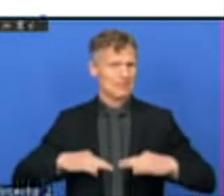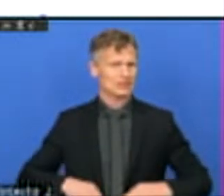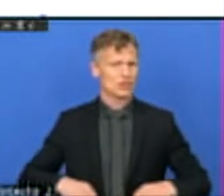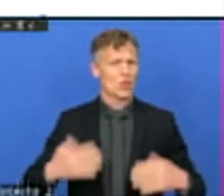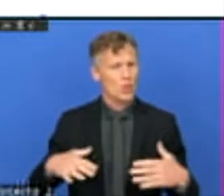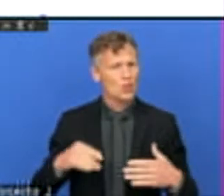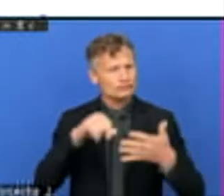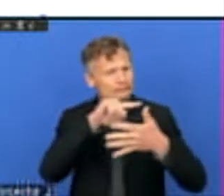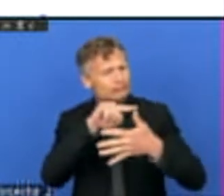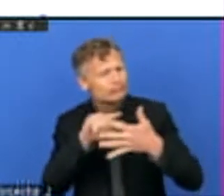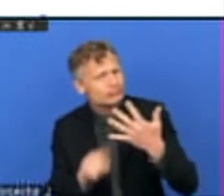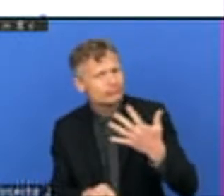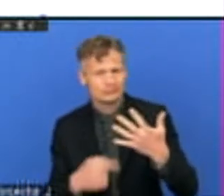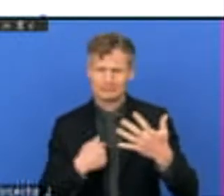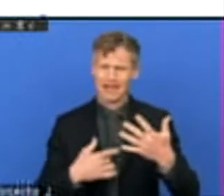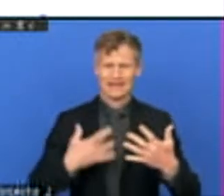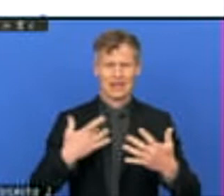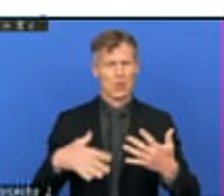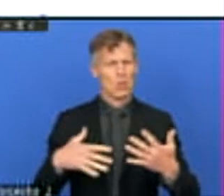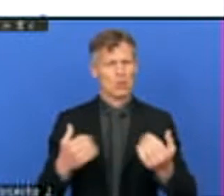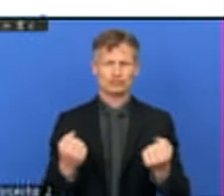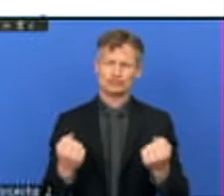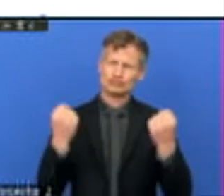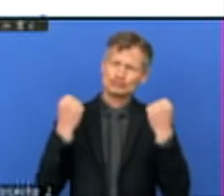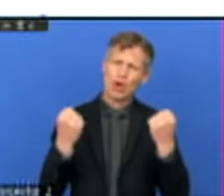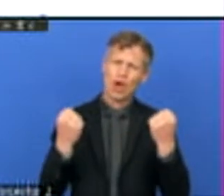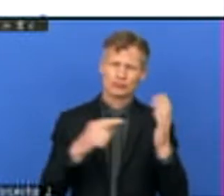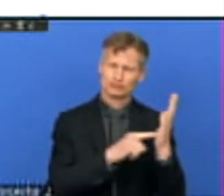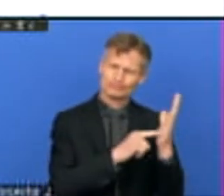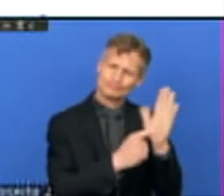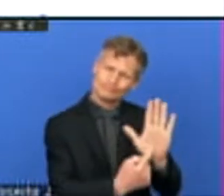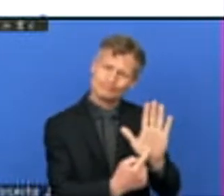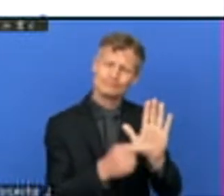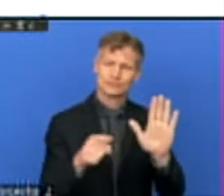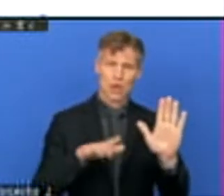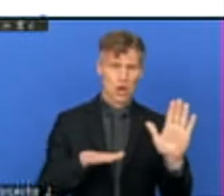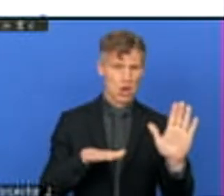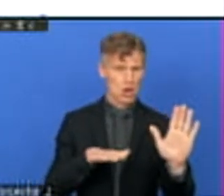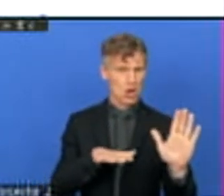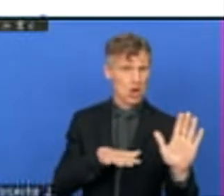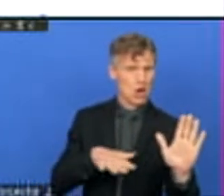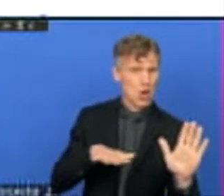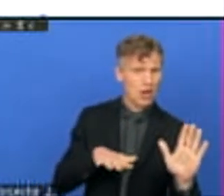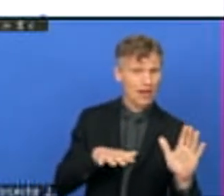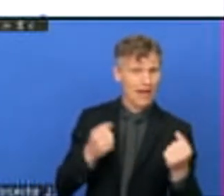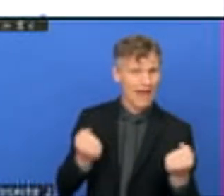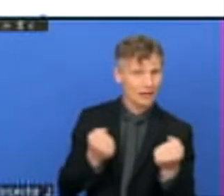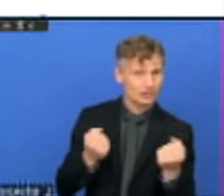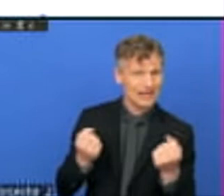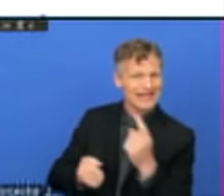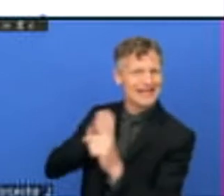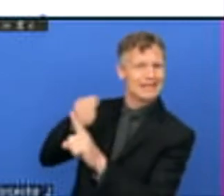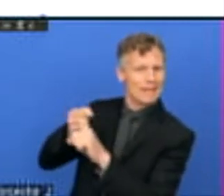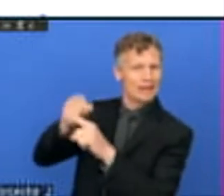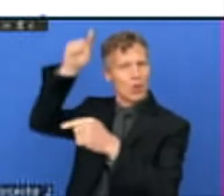putting out the message that local action impacts all 17 SDGs. And voluntary